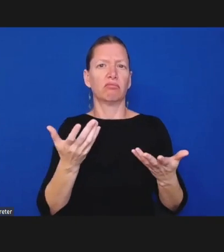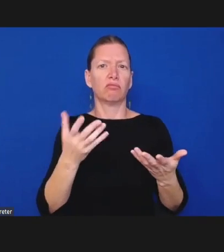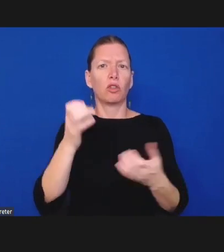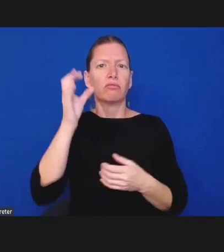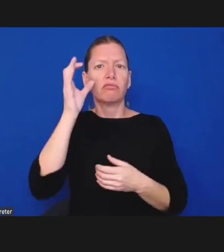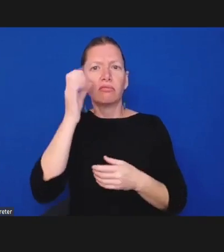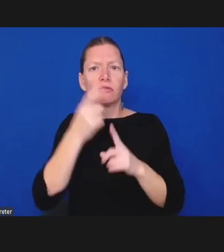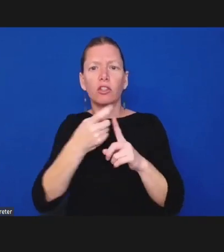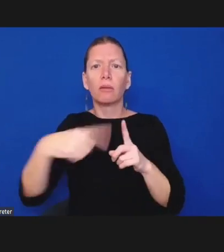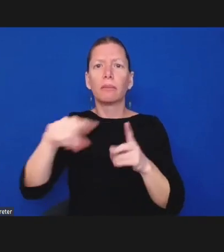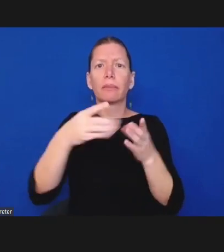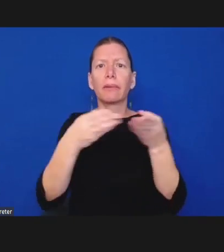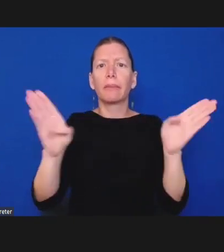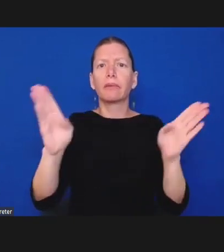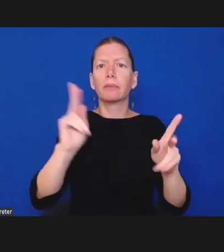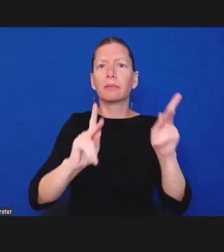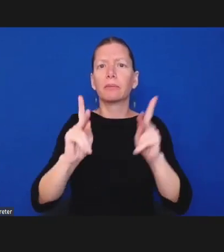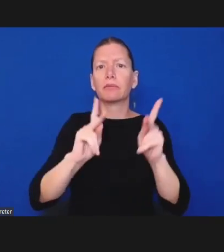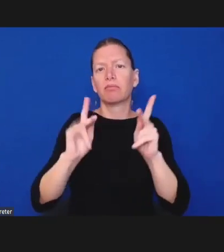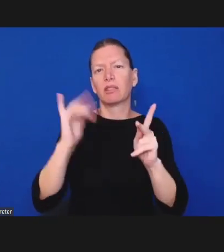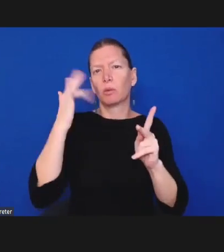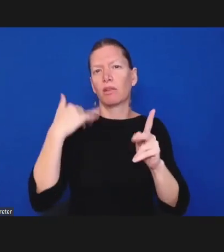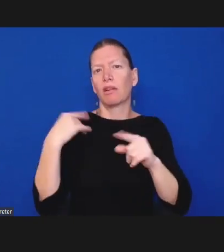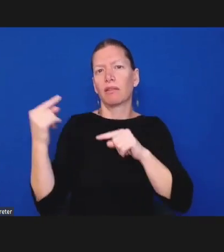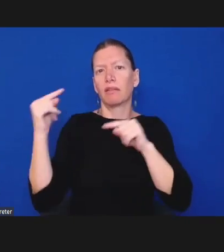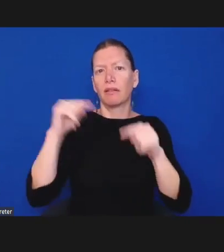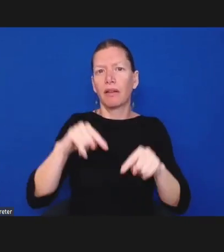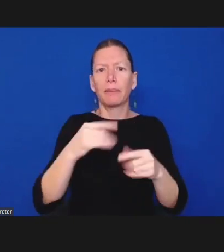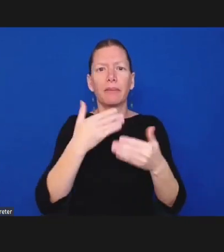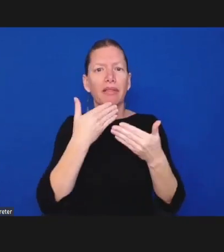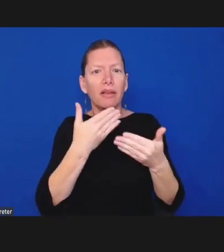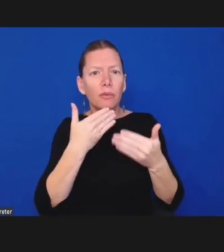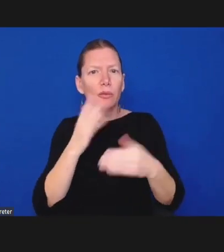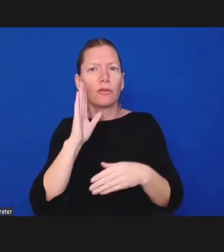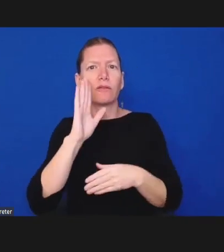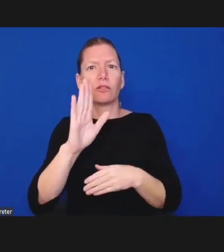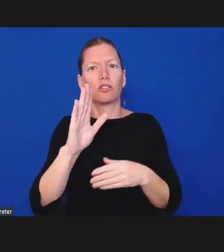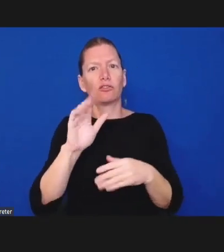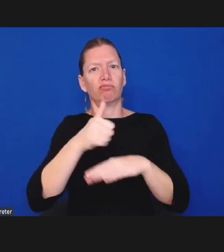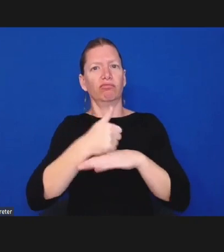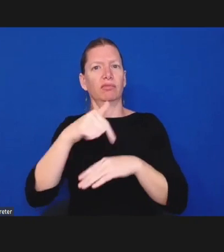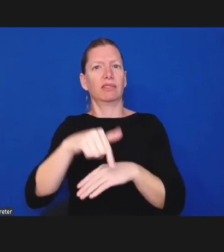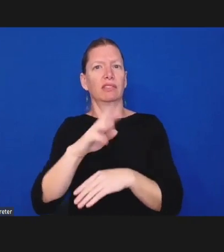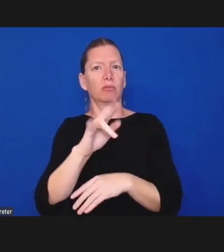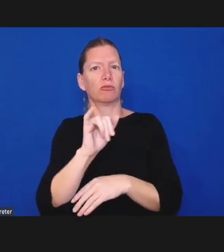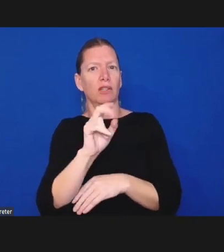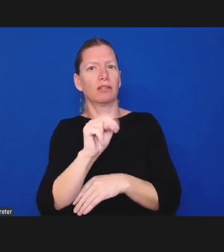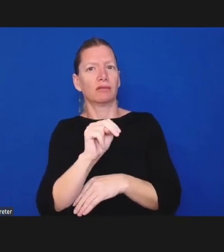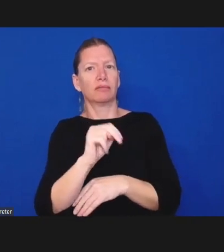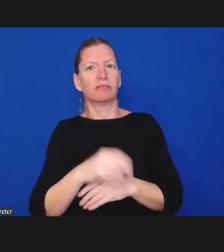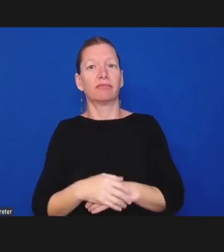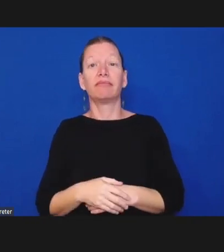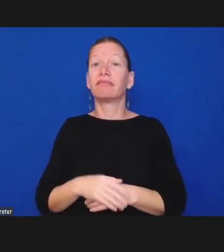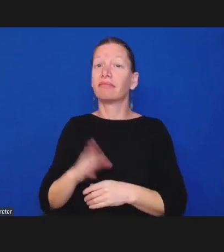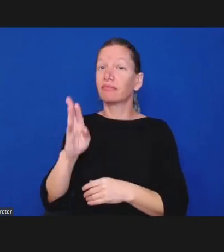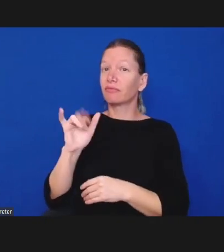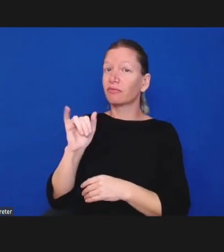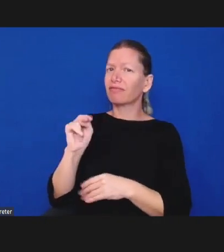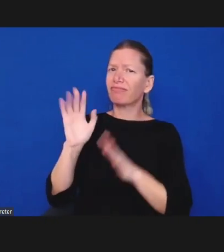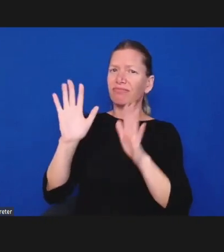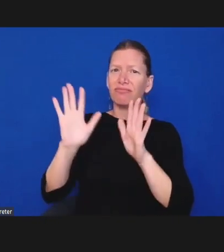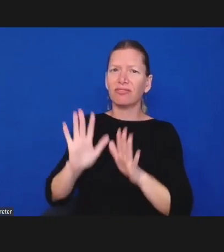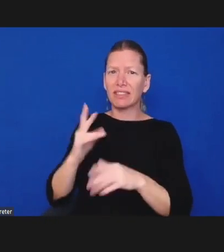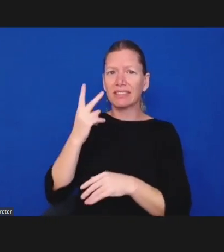um identifying yourself and letting people know that the media are here which is great uh it's really good that people uh will have more